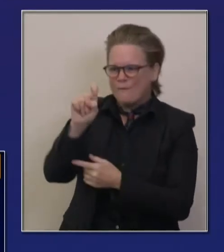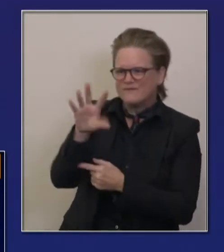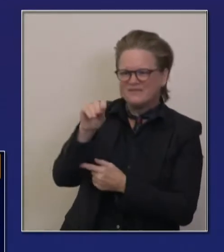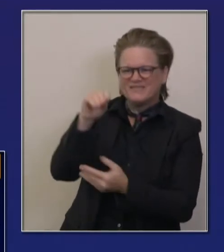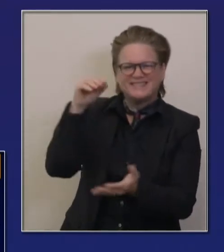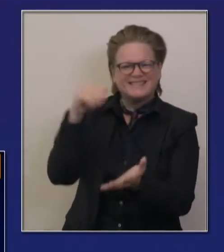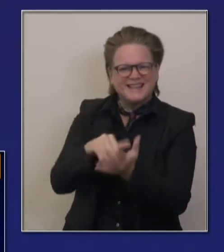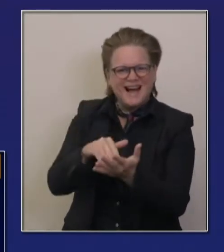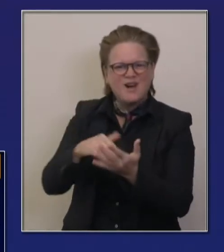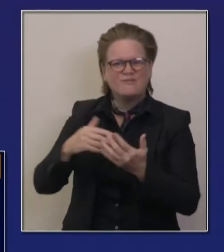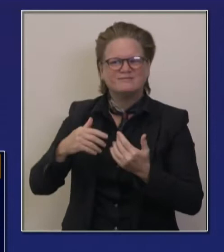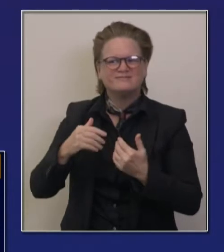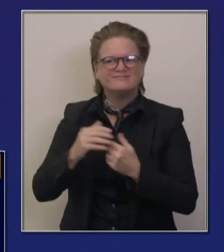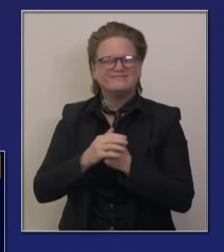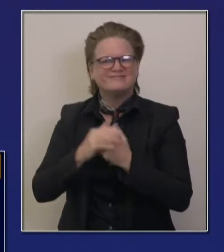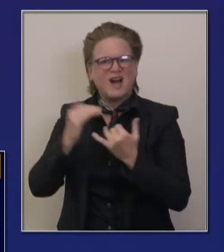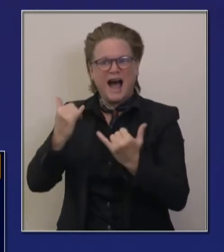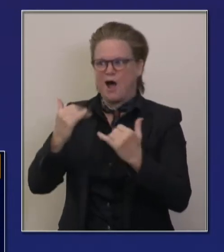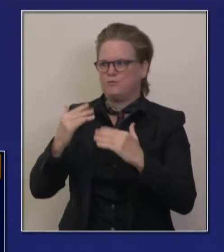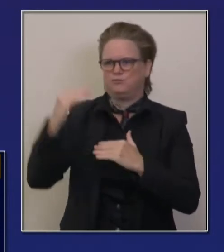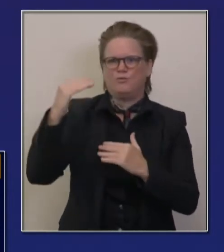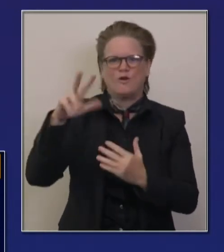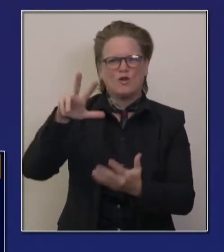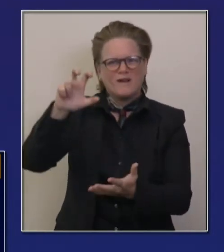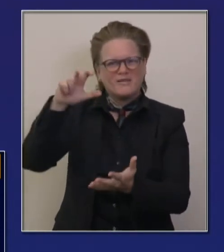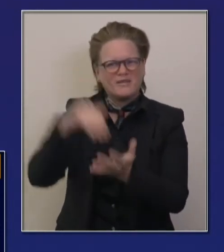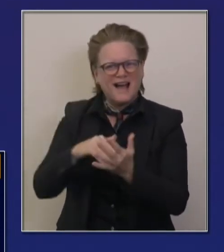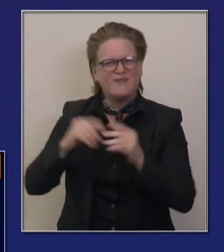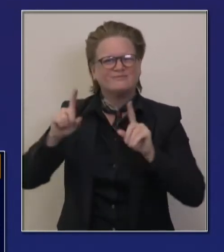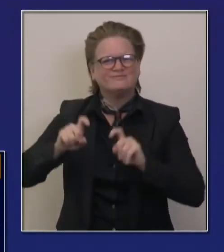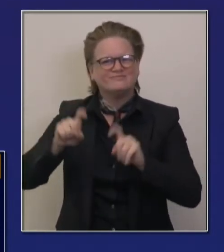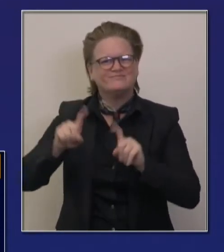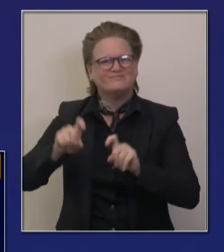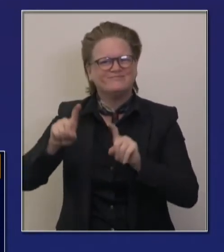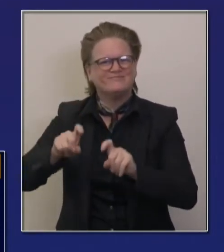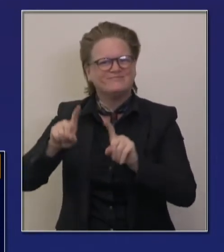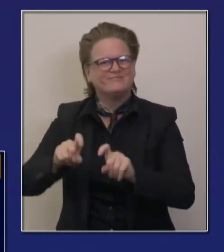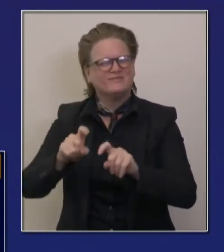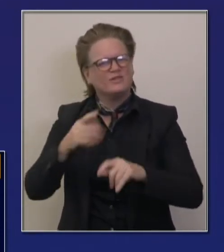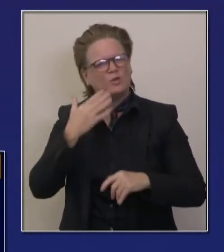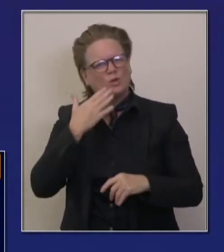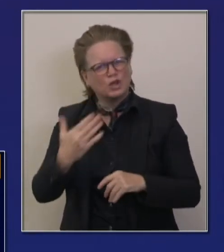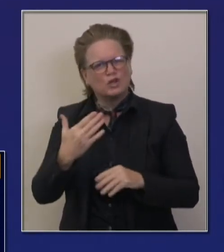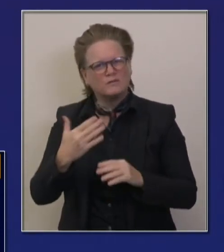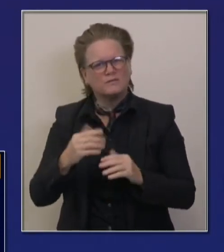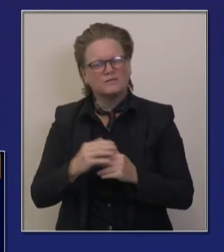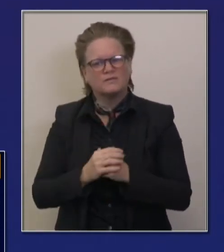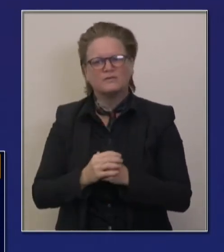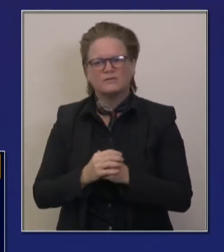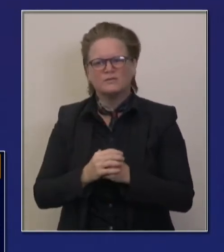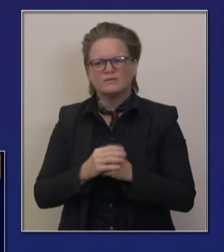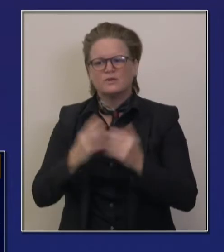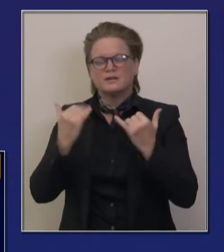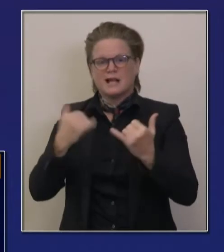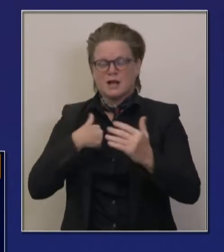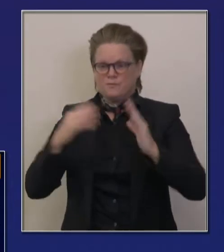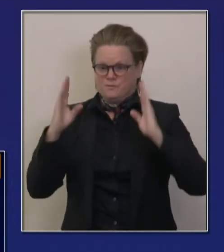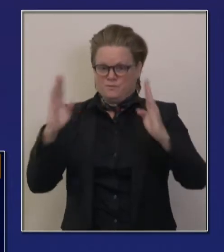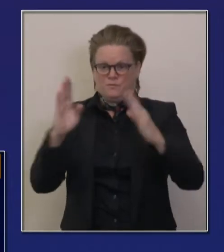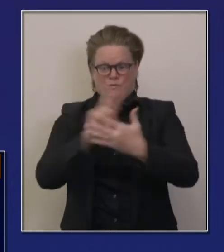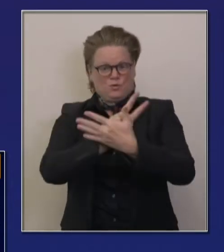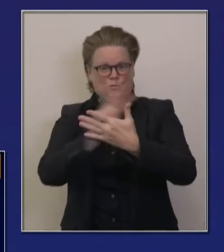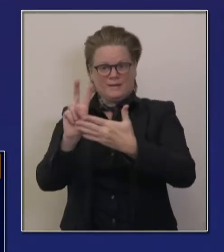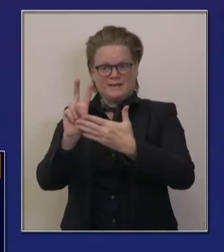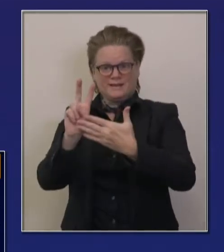Positivity rate, just put this in perspective that 8.4%. Here's the 14 day, uh, trend line. You could see where we were just two weeks